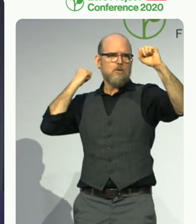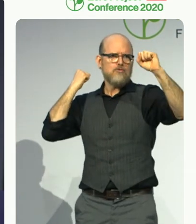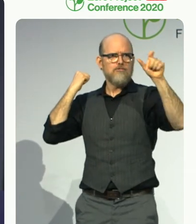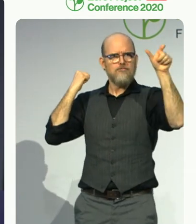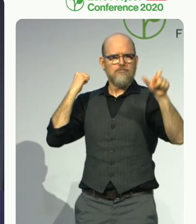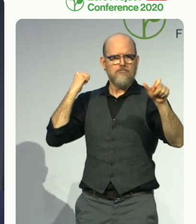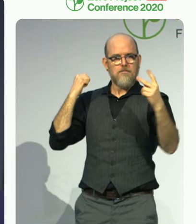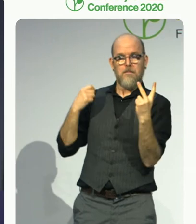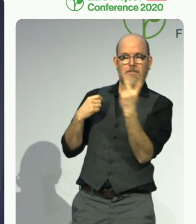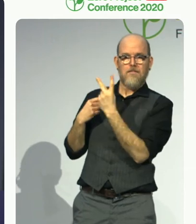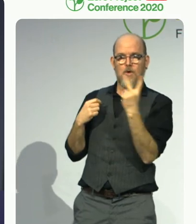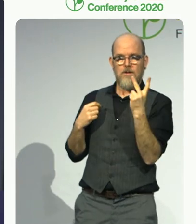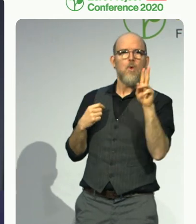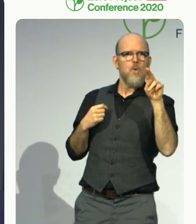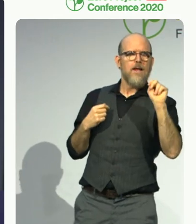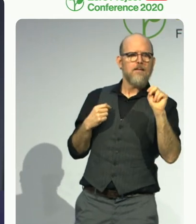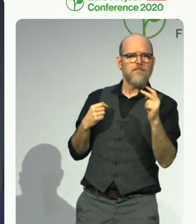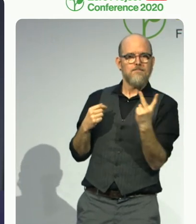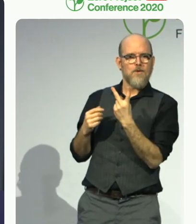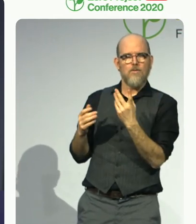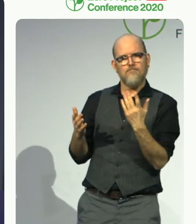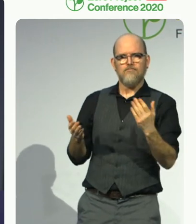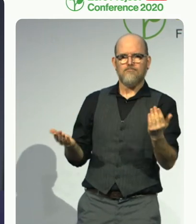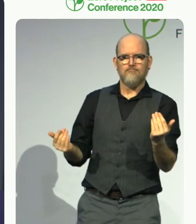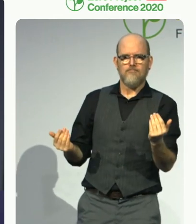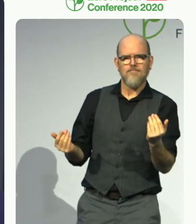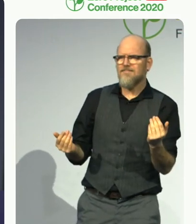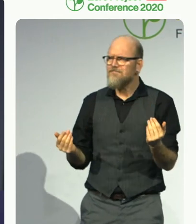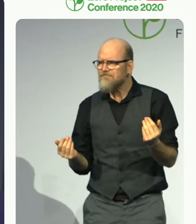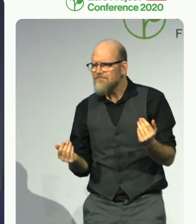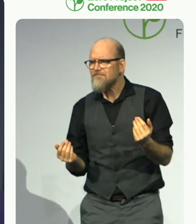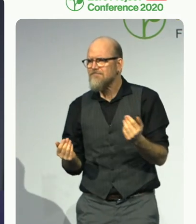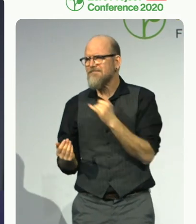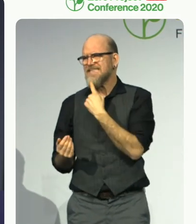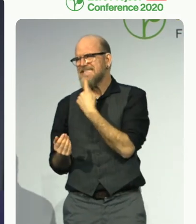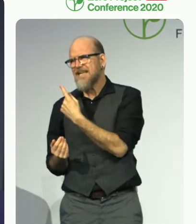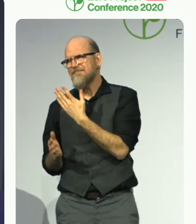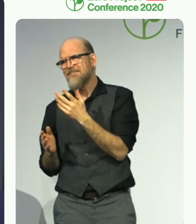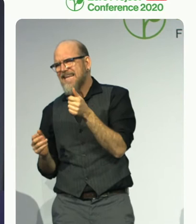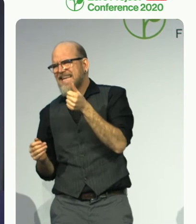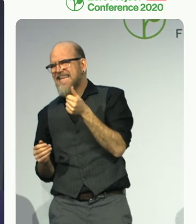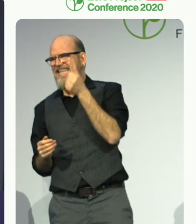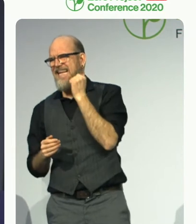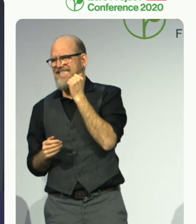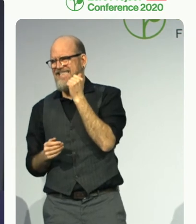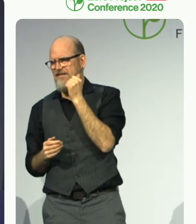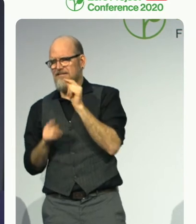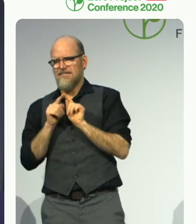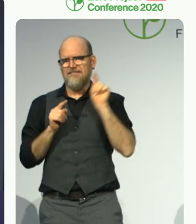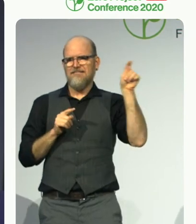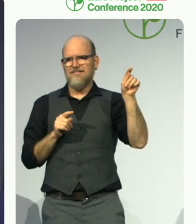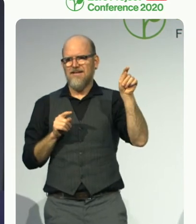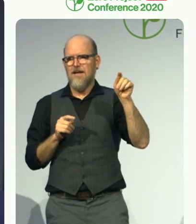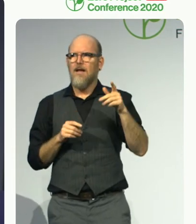We had a marvelous kind of pre-opening yesterday in the plenary